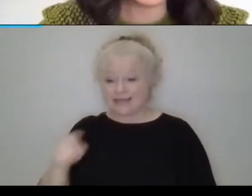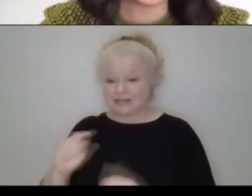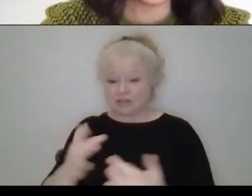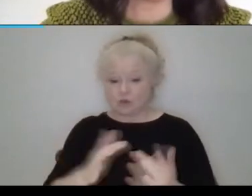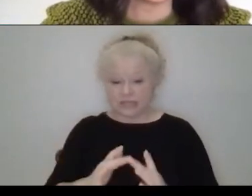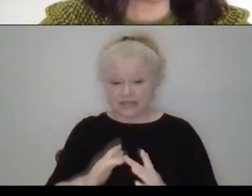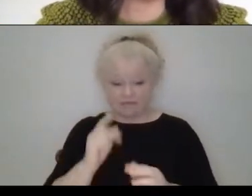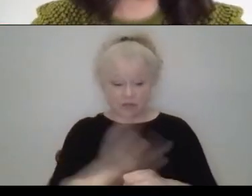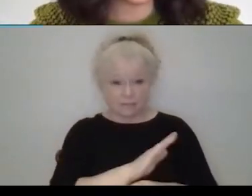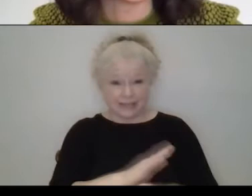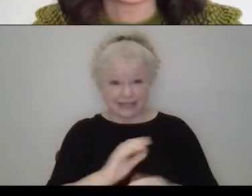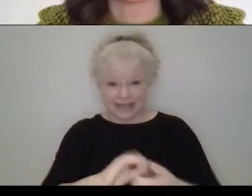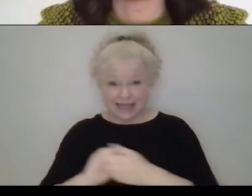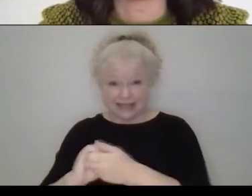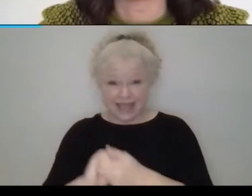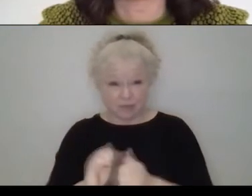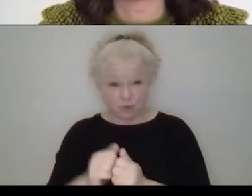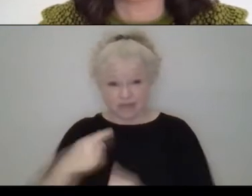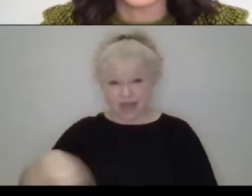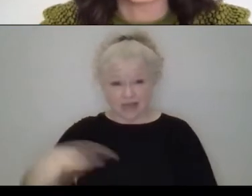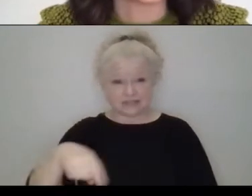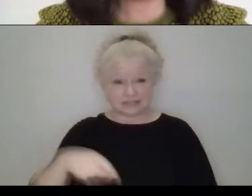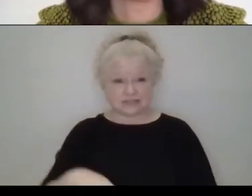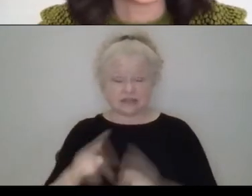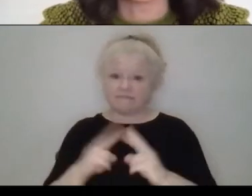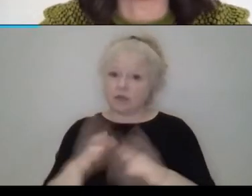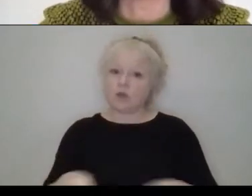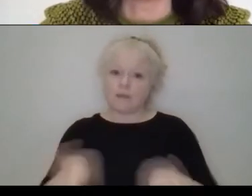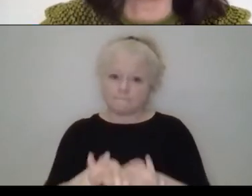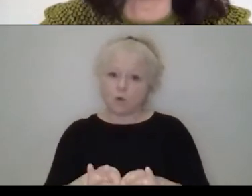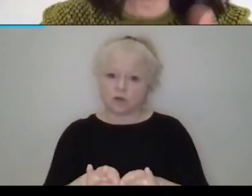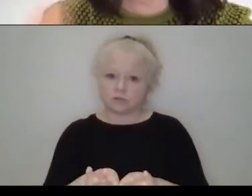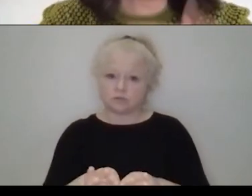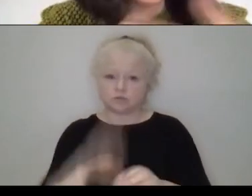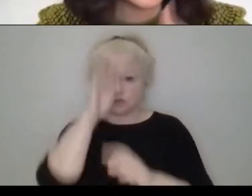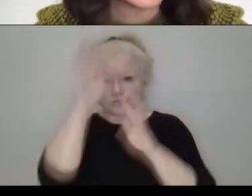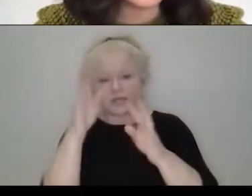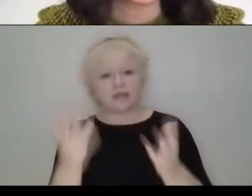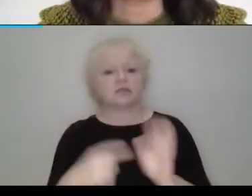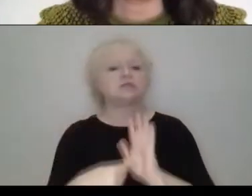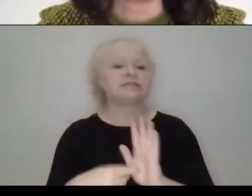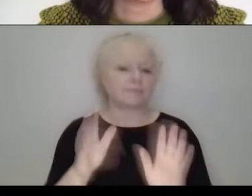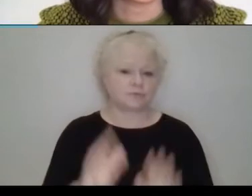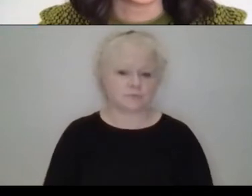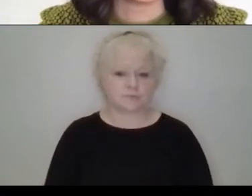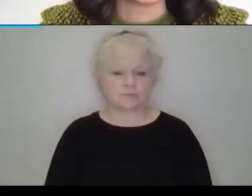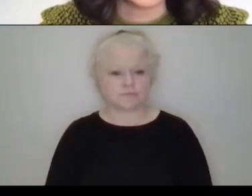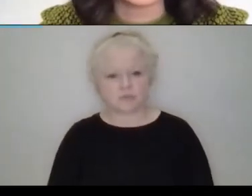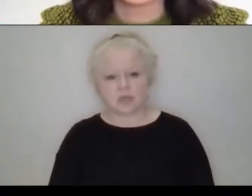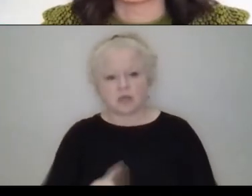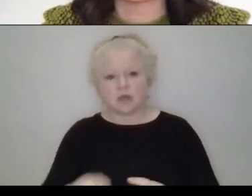industry that collaborate this time with us are very important to create, for example, new threads or